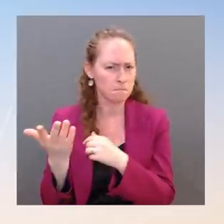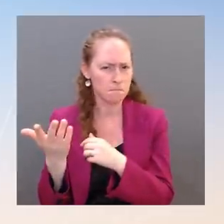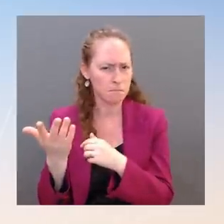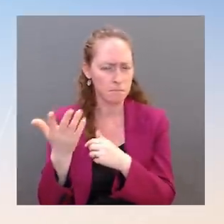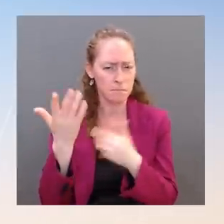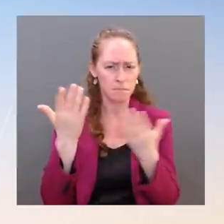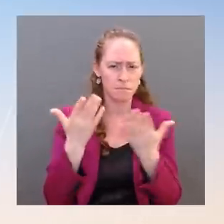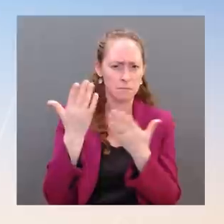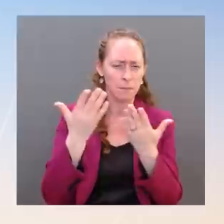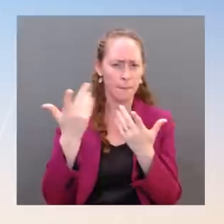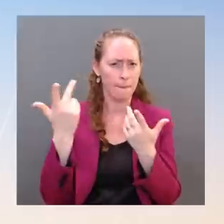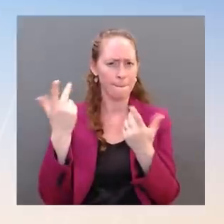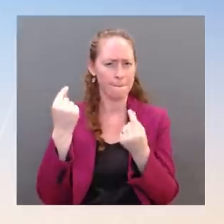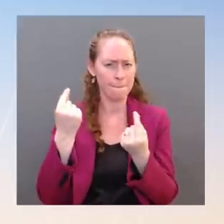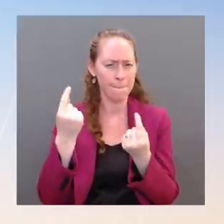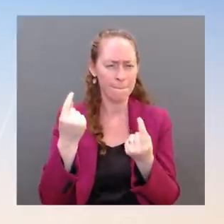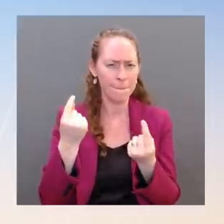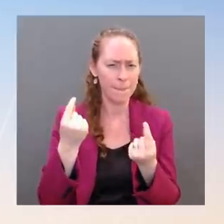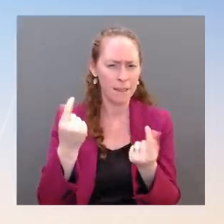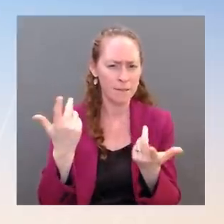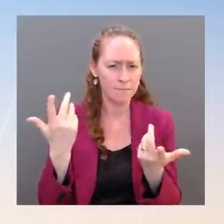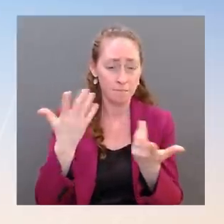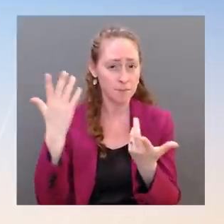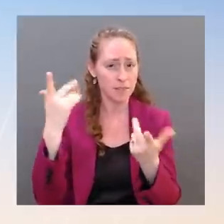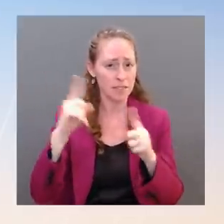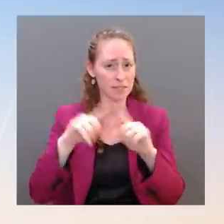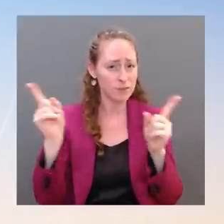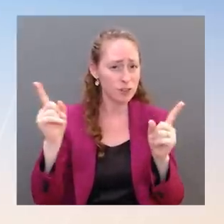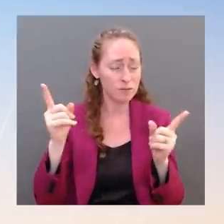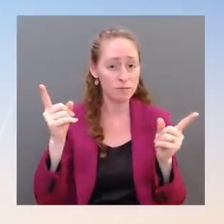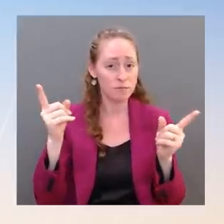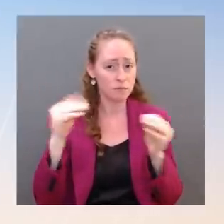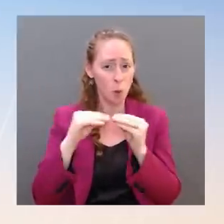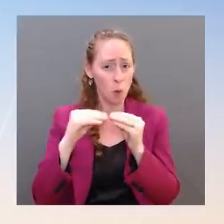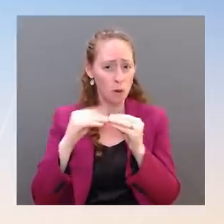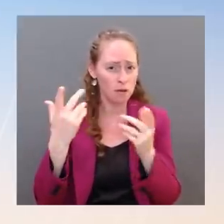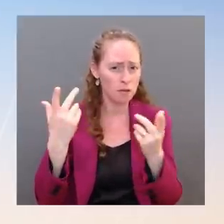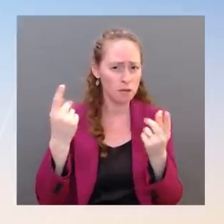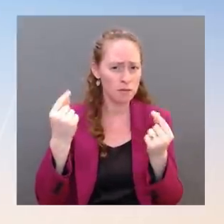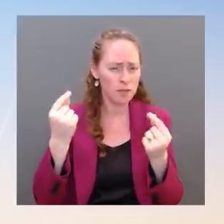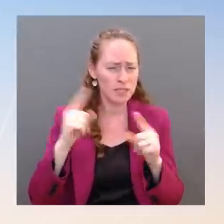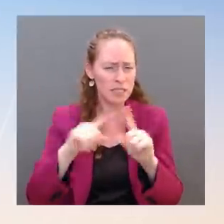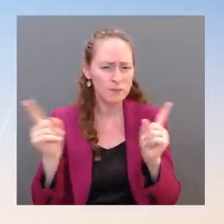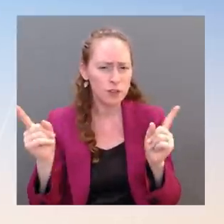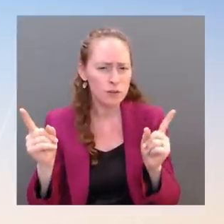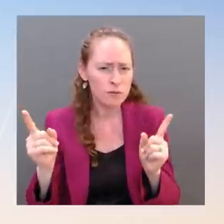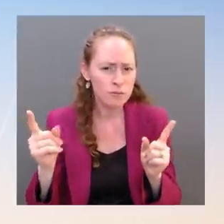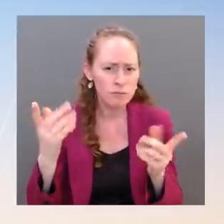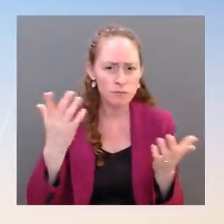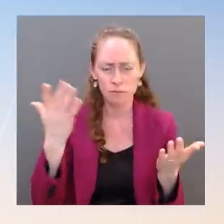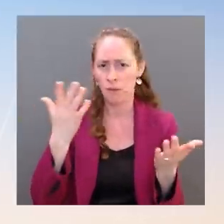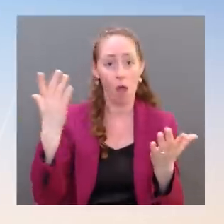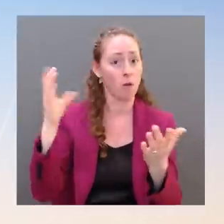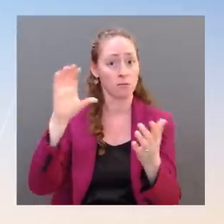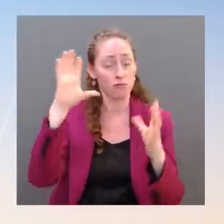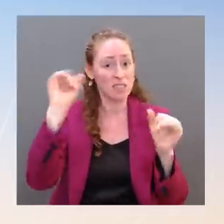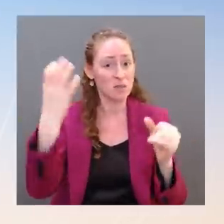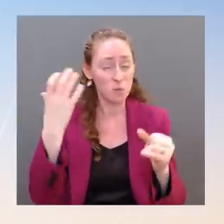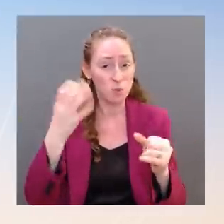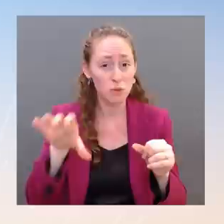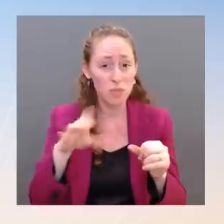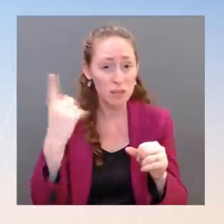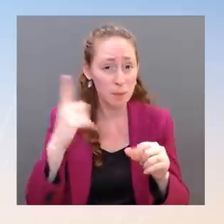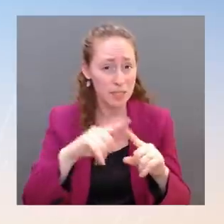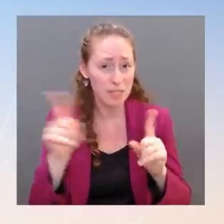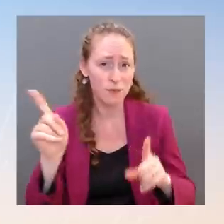Well, I'm glad to be said I was in good company. Appreciate that. But so it is we take extra precautions